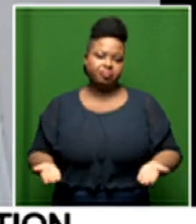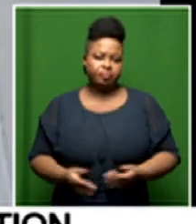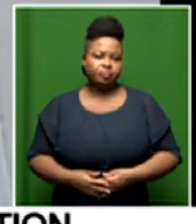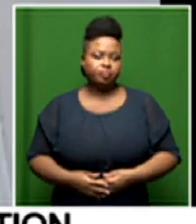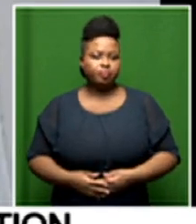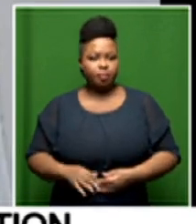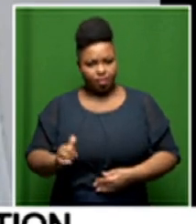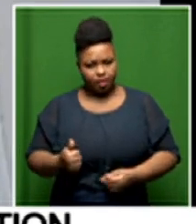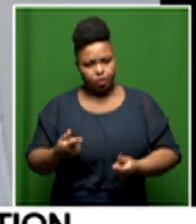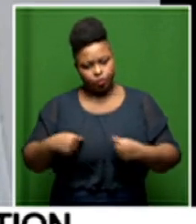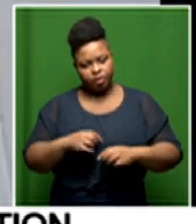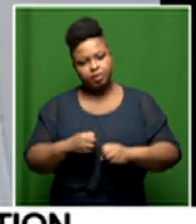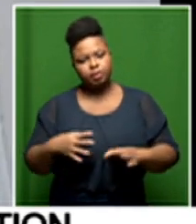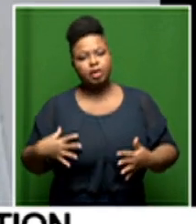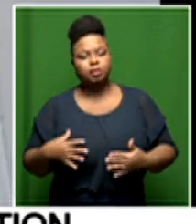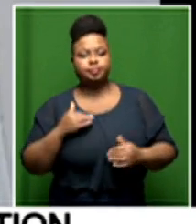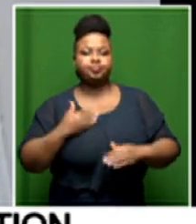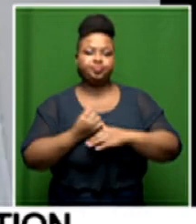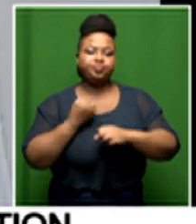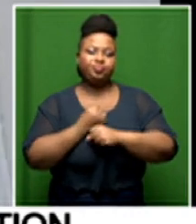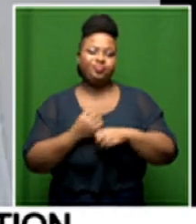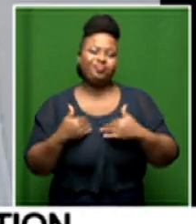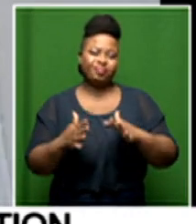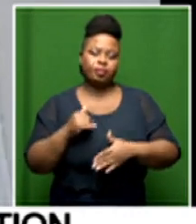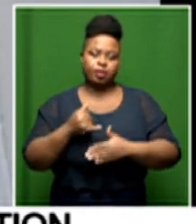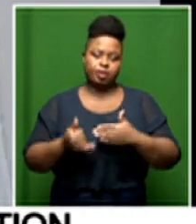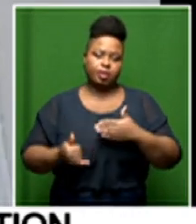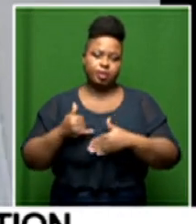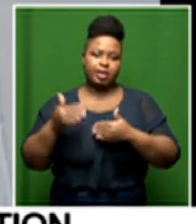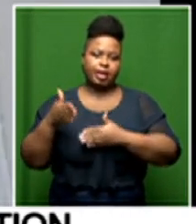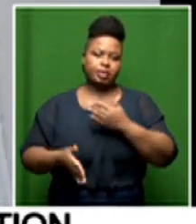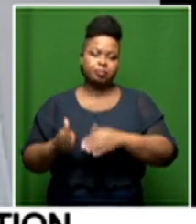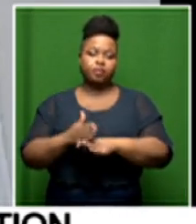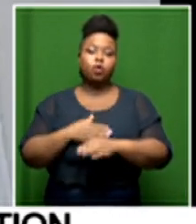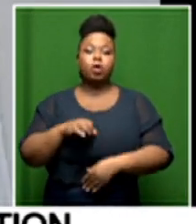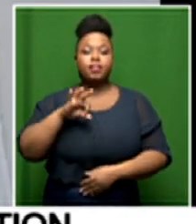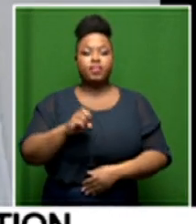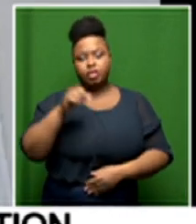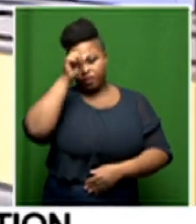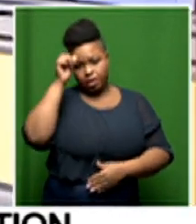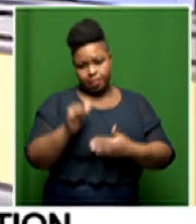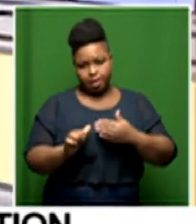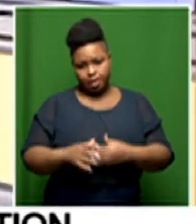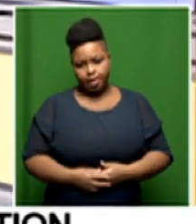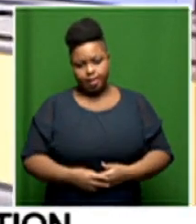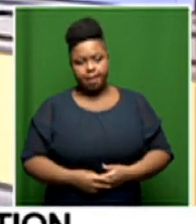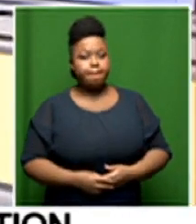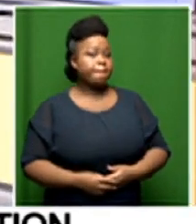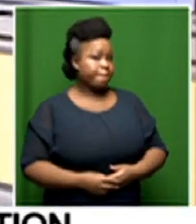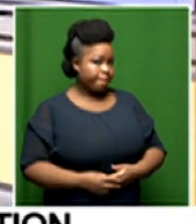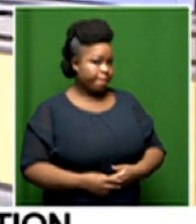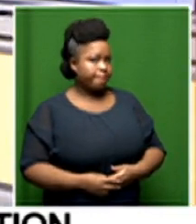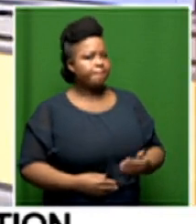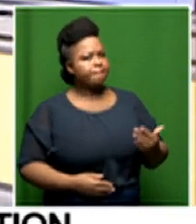enable us to to have enough submissions by the time the deadline uh hits on the 30th of april advocate you've